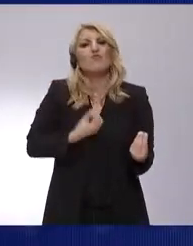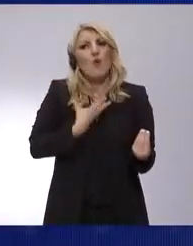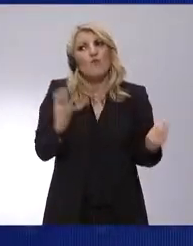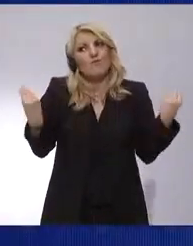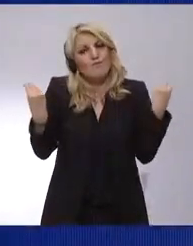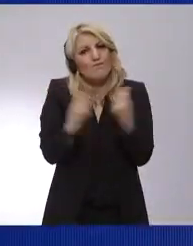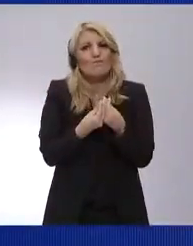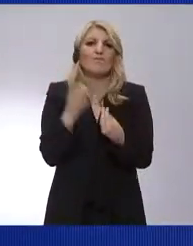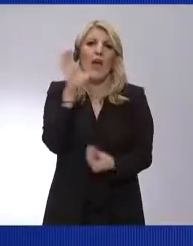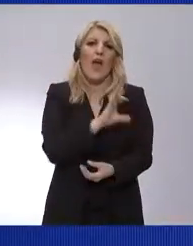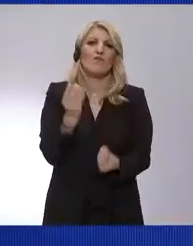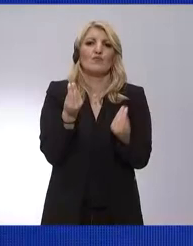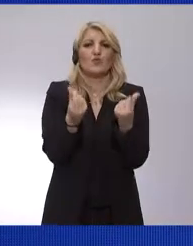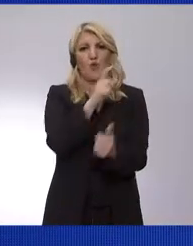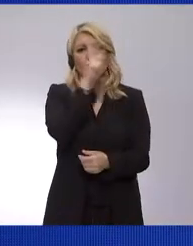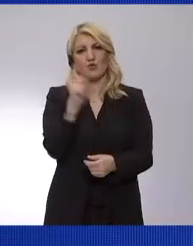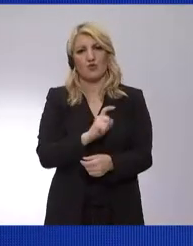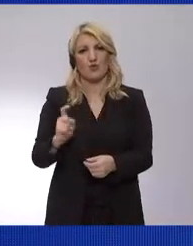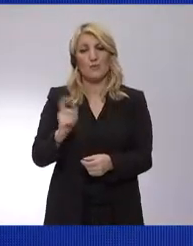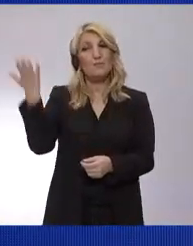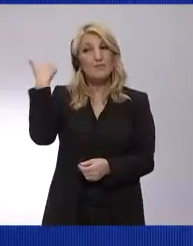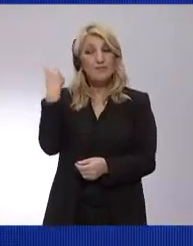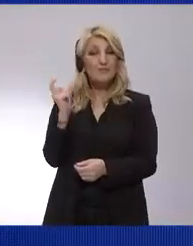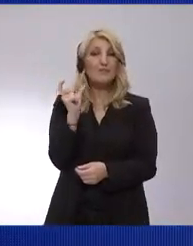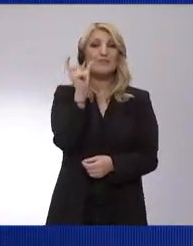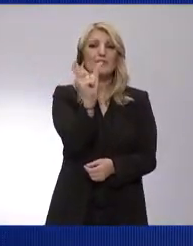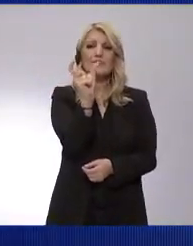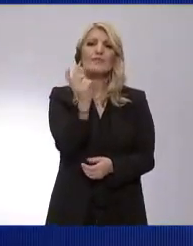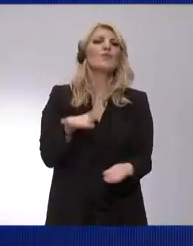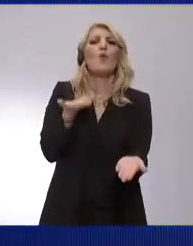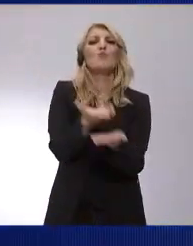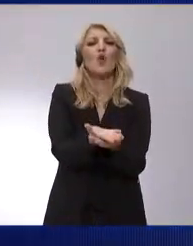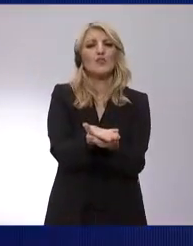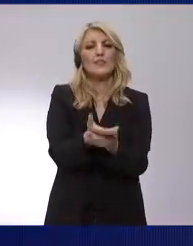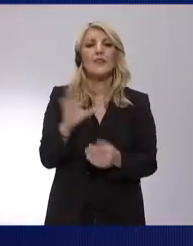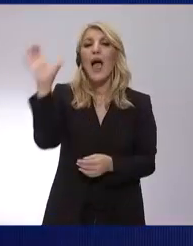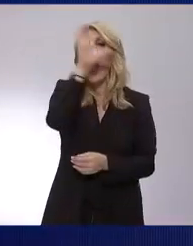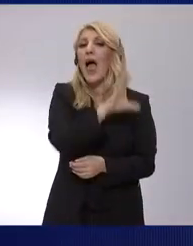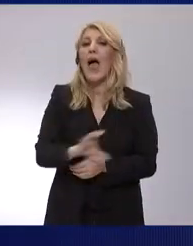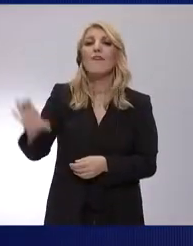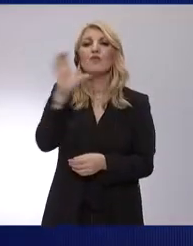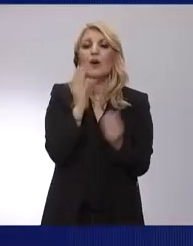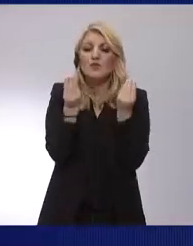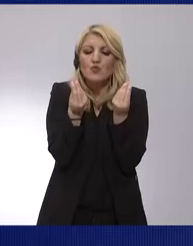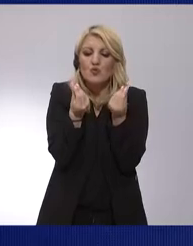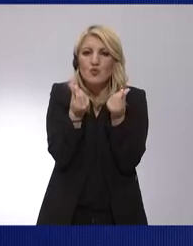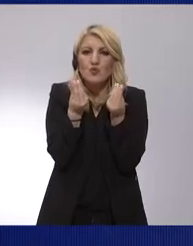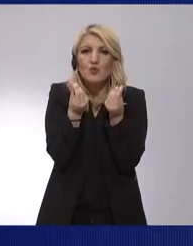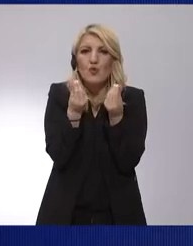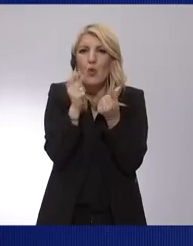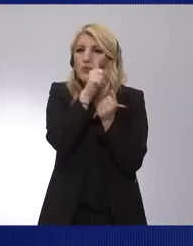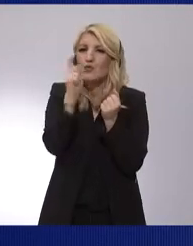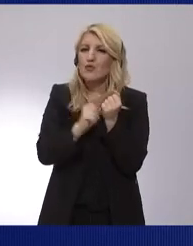European way of life five years ago, at the beginning of this mandate, we were heavily attacked in the European